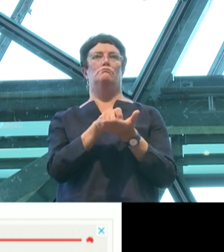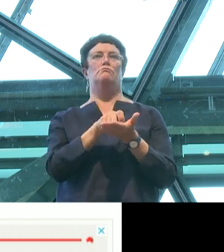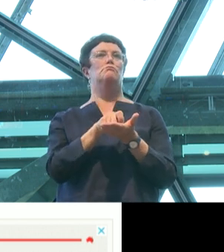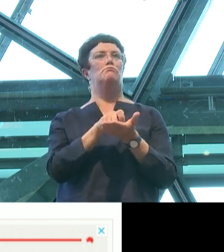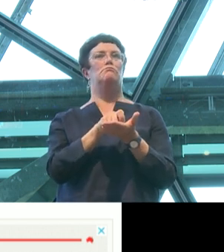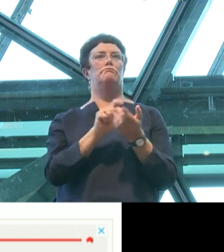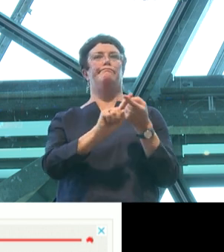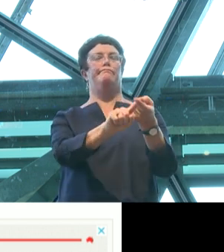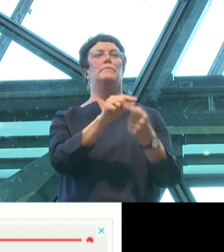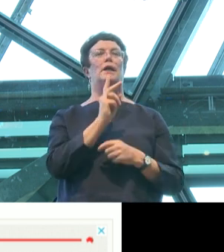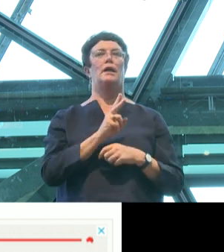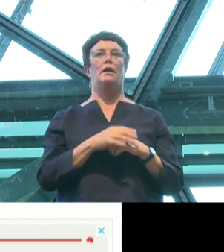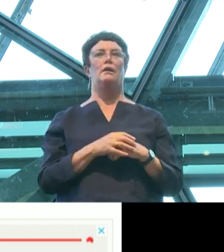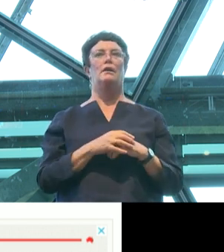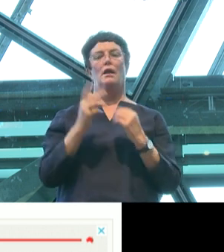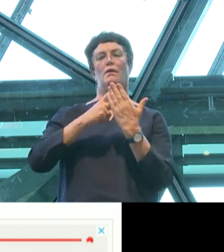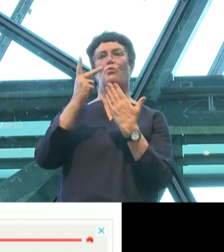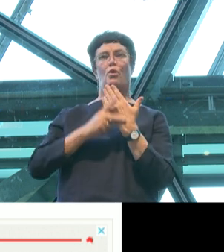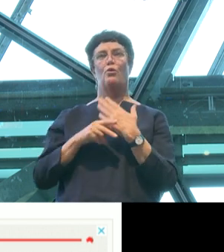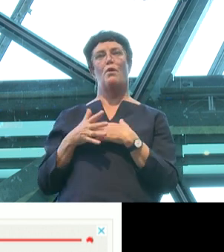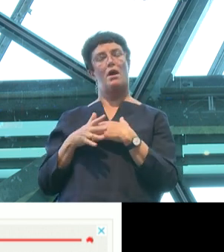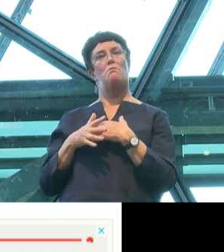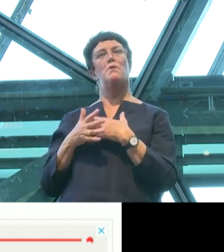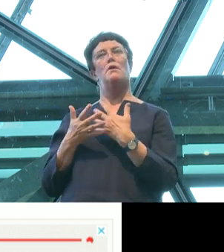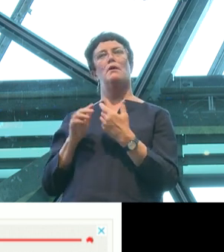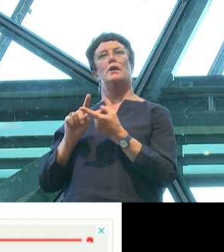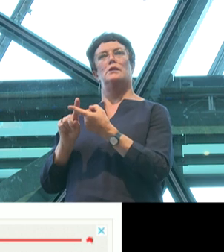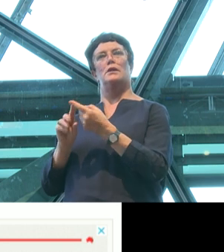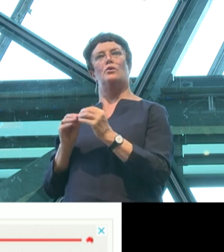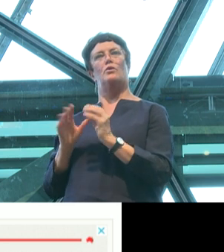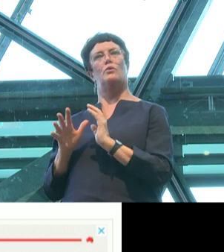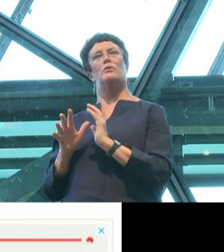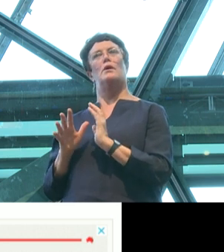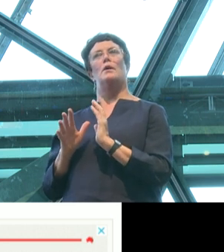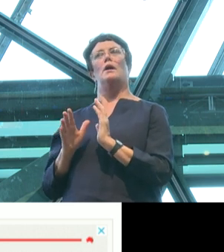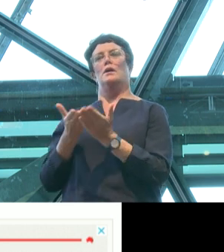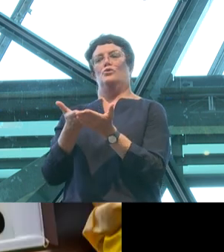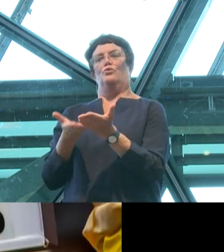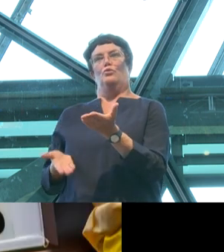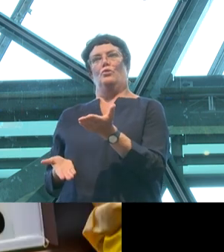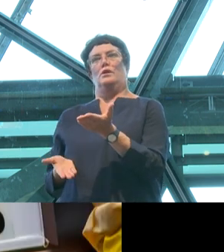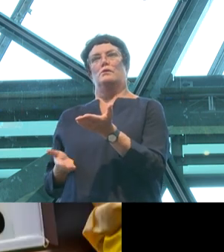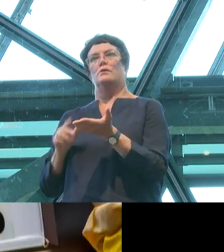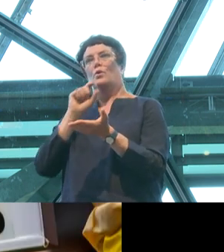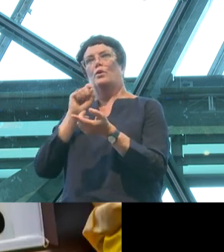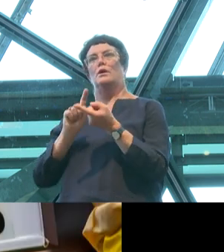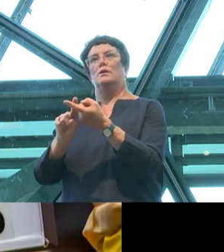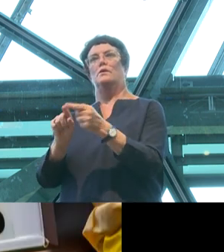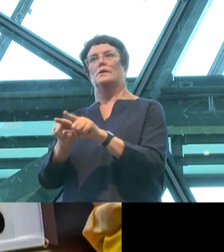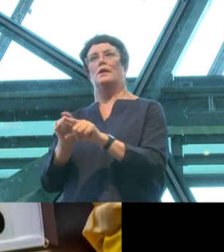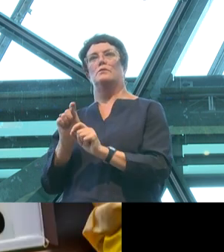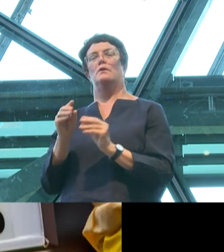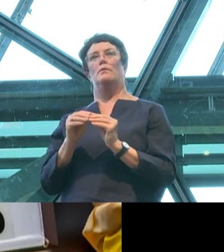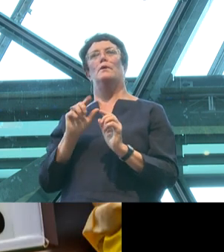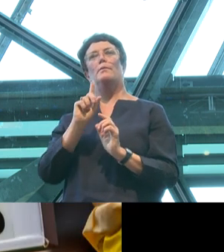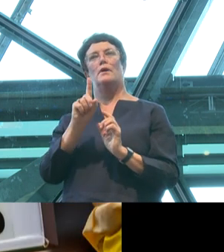because as long as Safe Schools continued in any form, so too would stories in News Corp papers. Those attacks